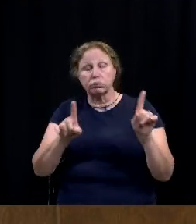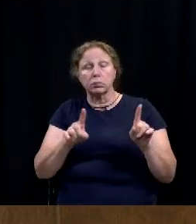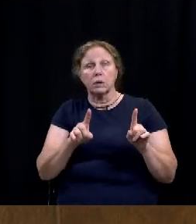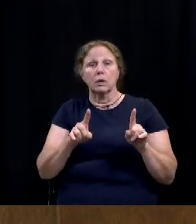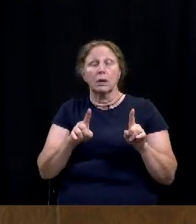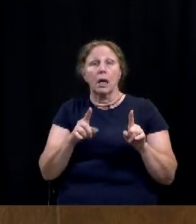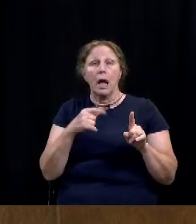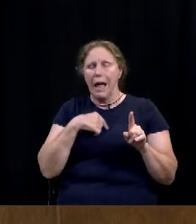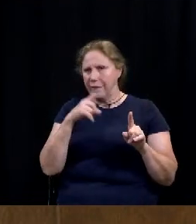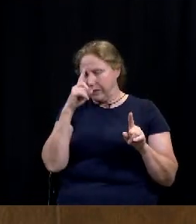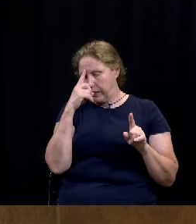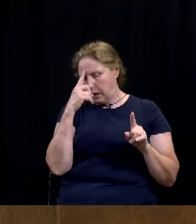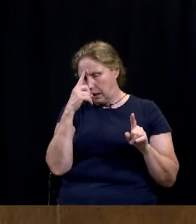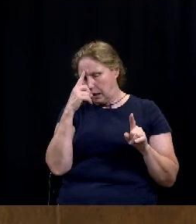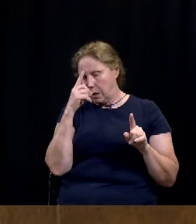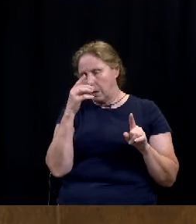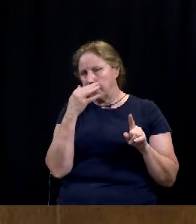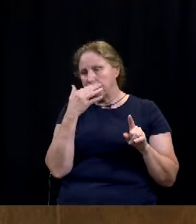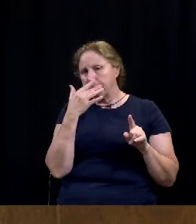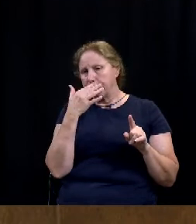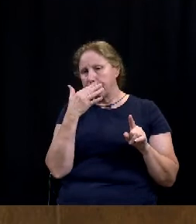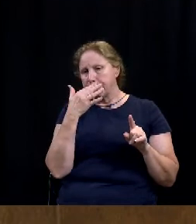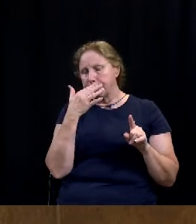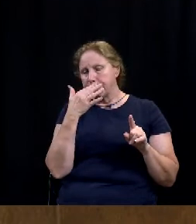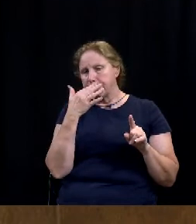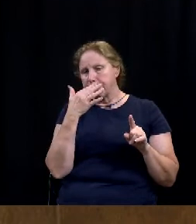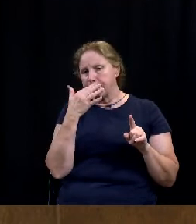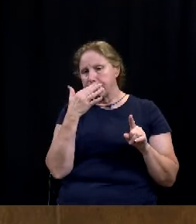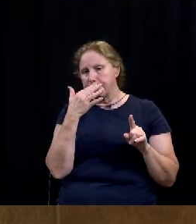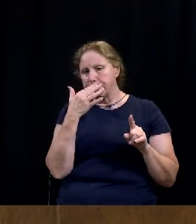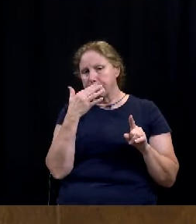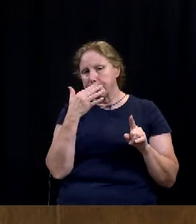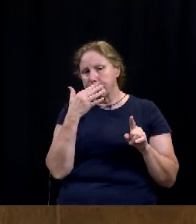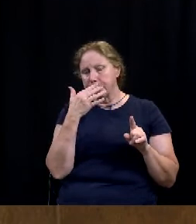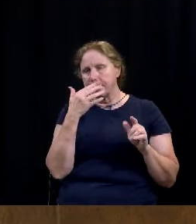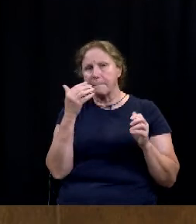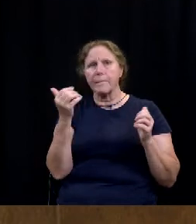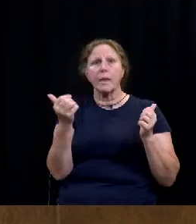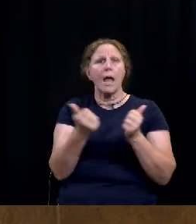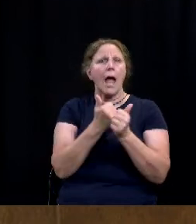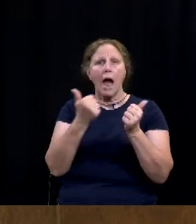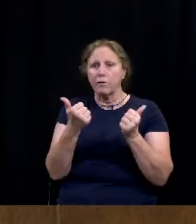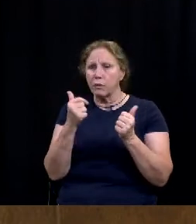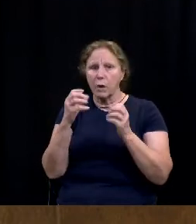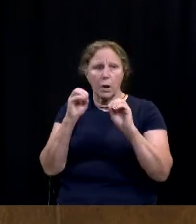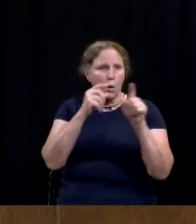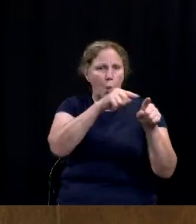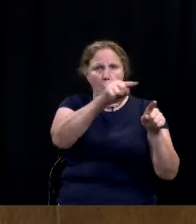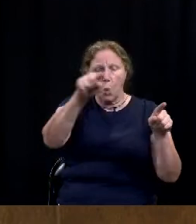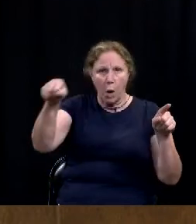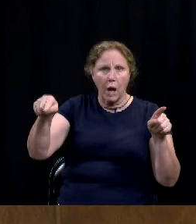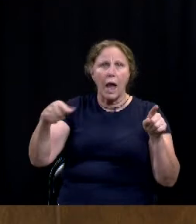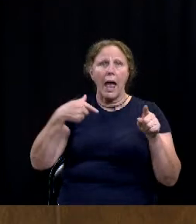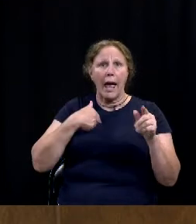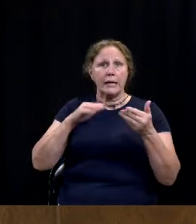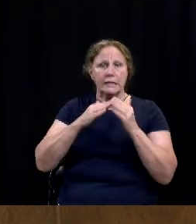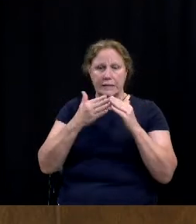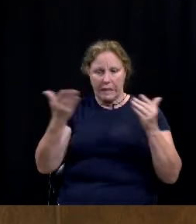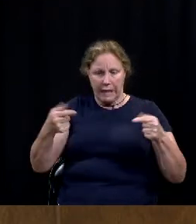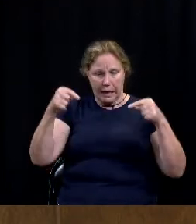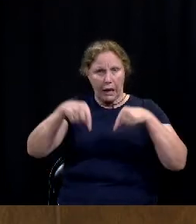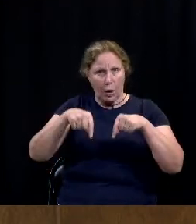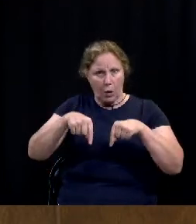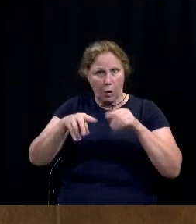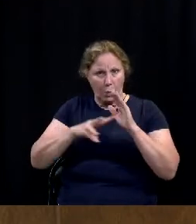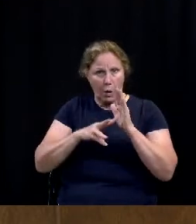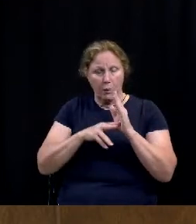think every um justice organization has offices within this city and i